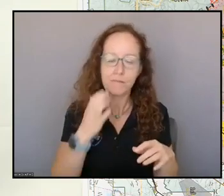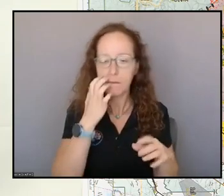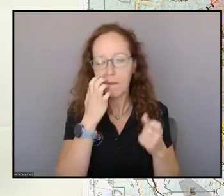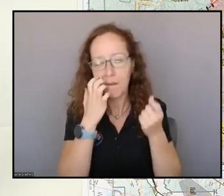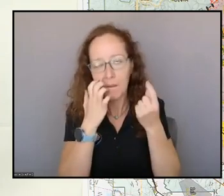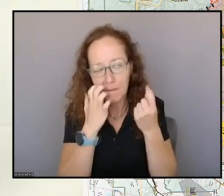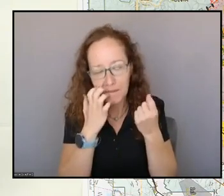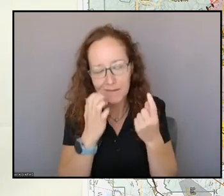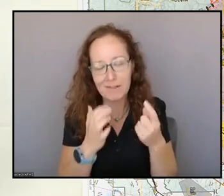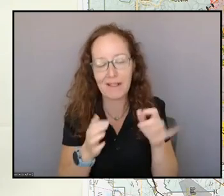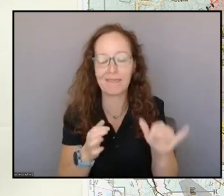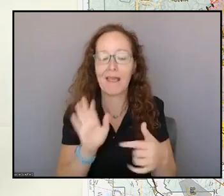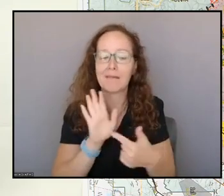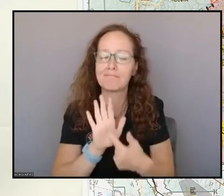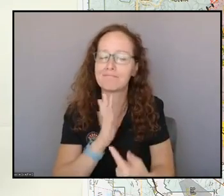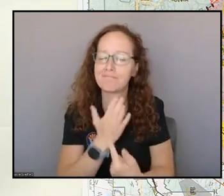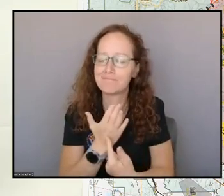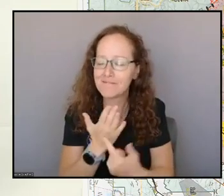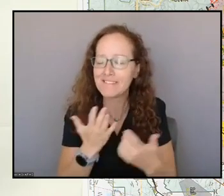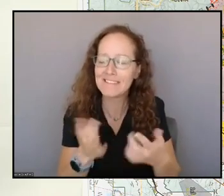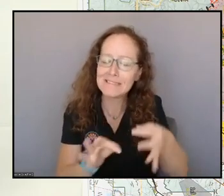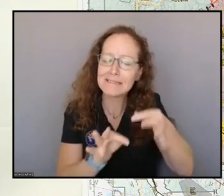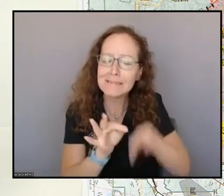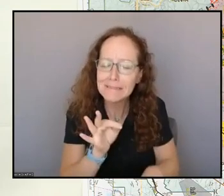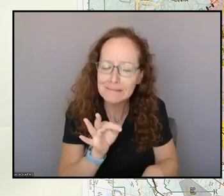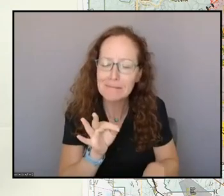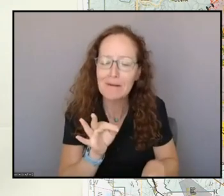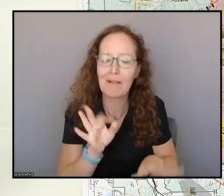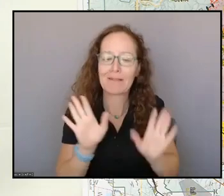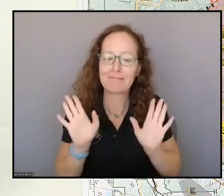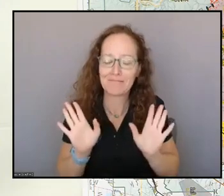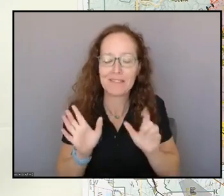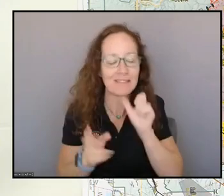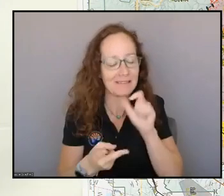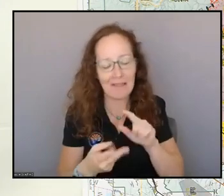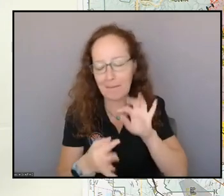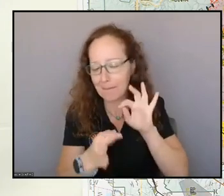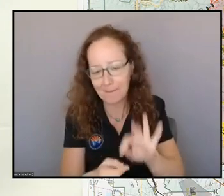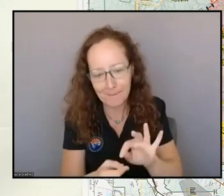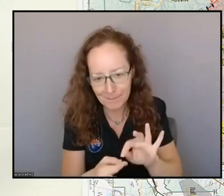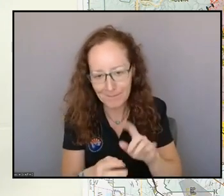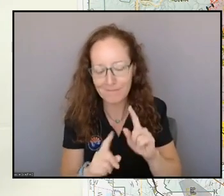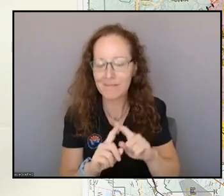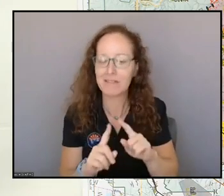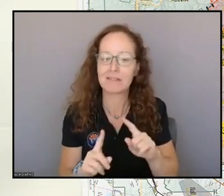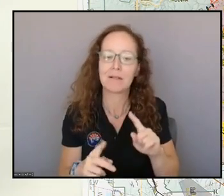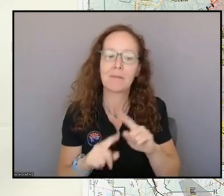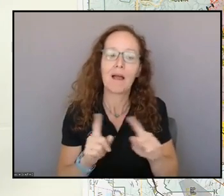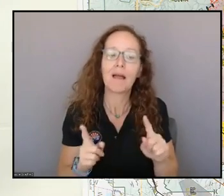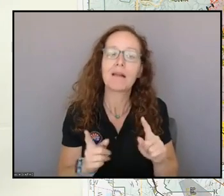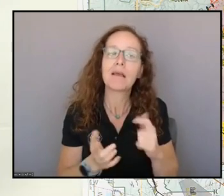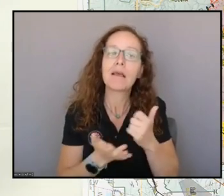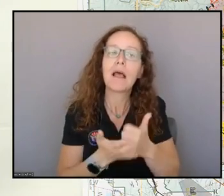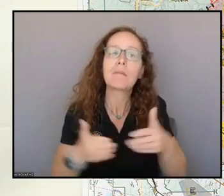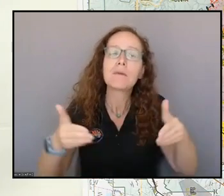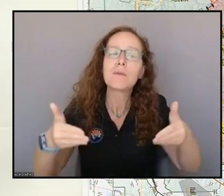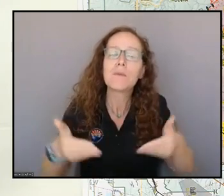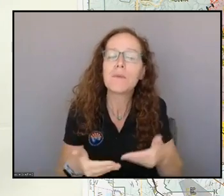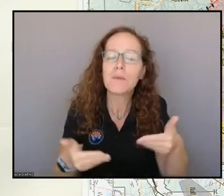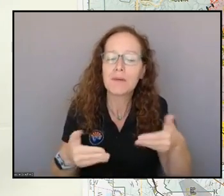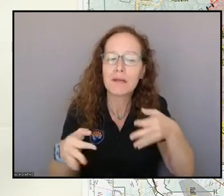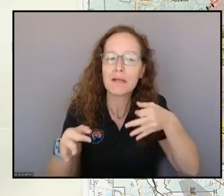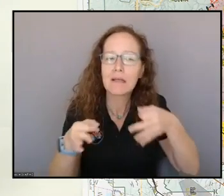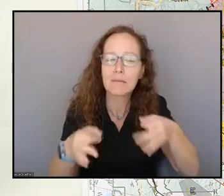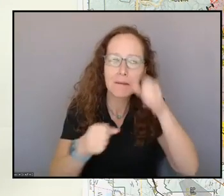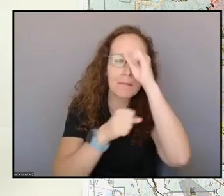and it's definitely not a perfect metaphor, but it's a really good introduction to trying to understand the vertical profile of the atmosphere and how